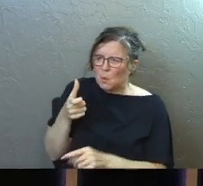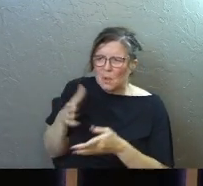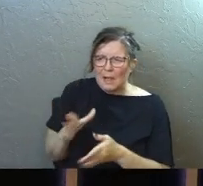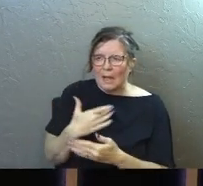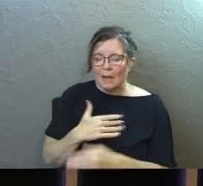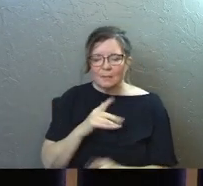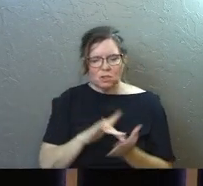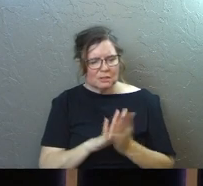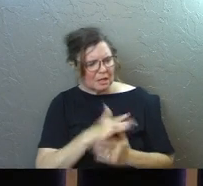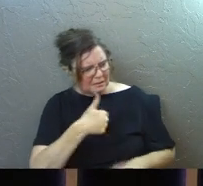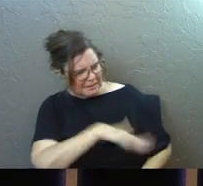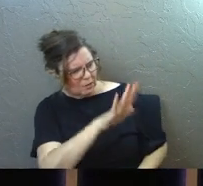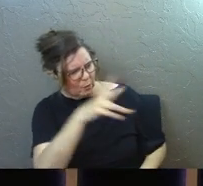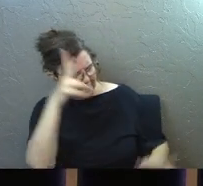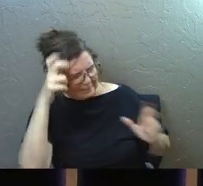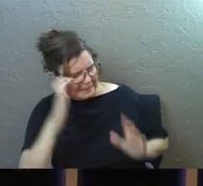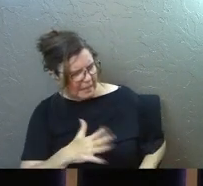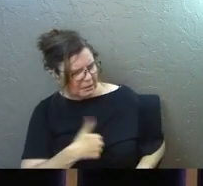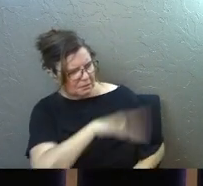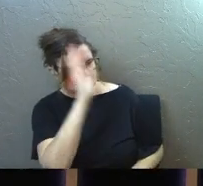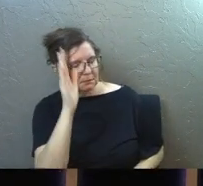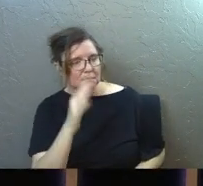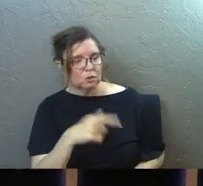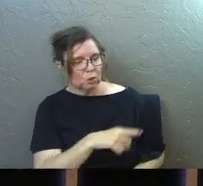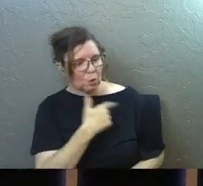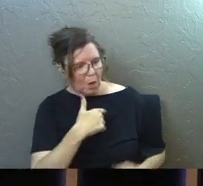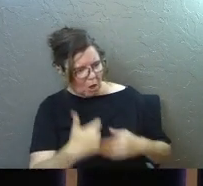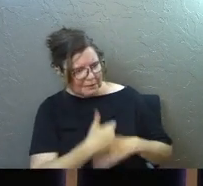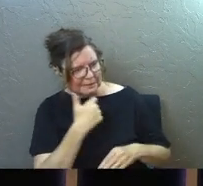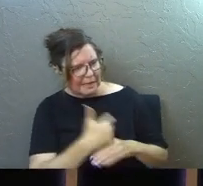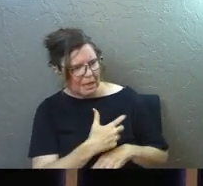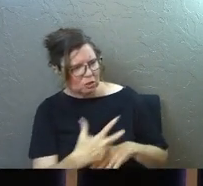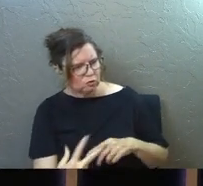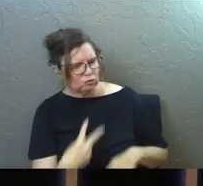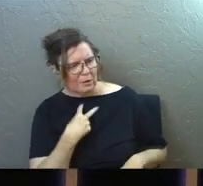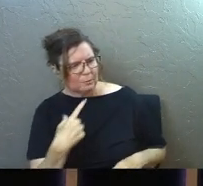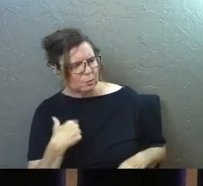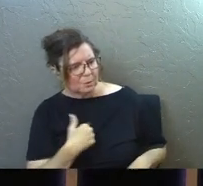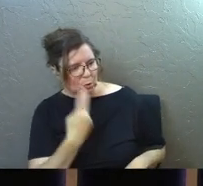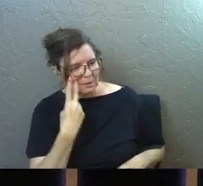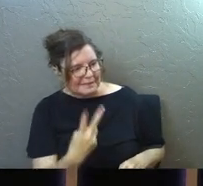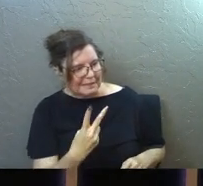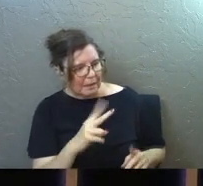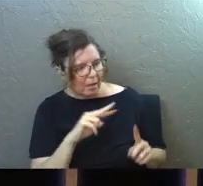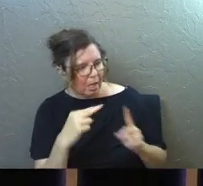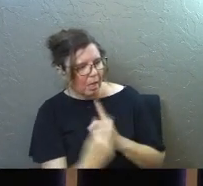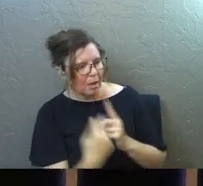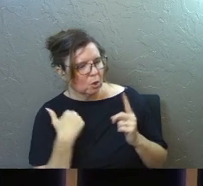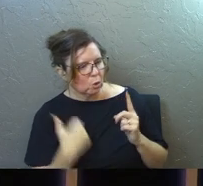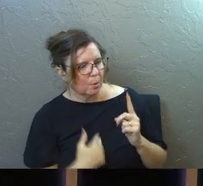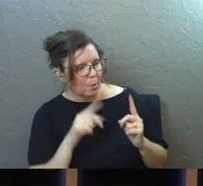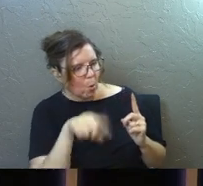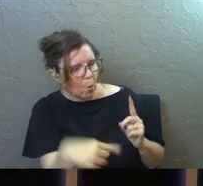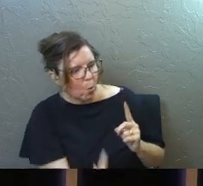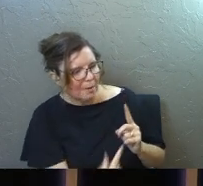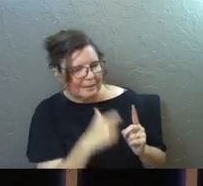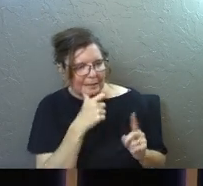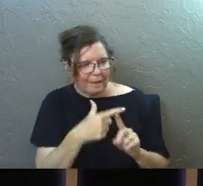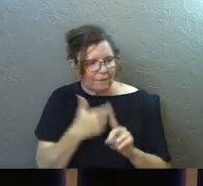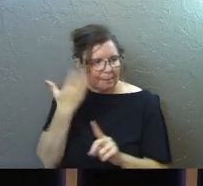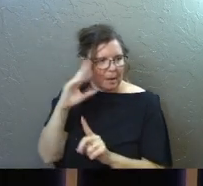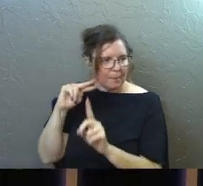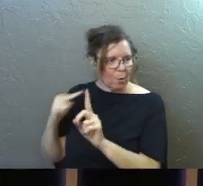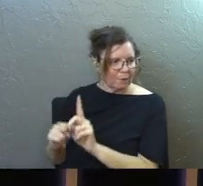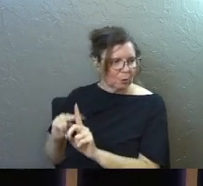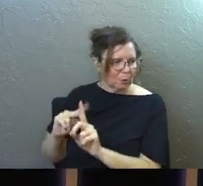And Jesus turned to Peter and said, get away from me, Satan. You are a dangerous trap to me. You are seeing things merely from a human point of view, not